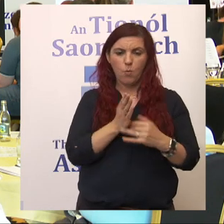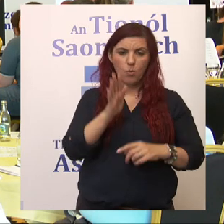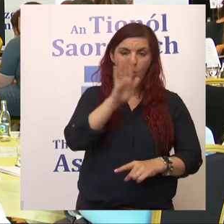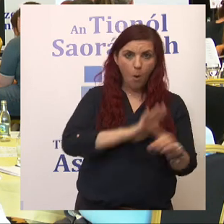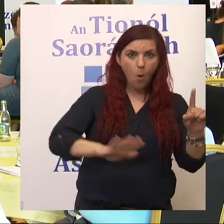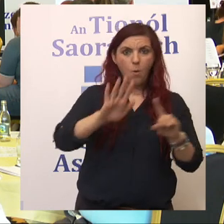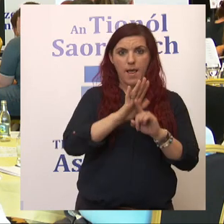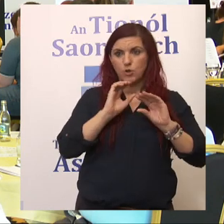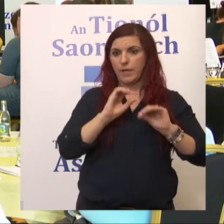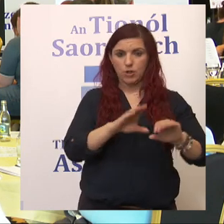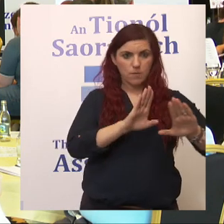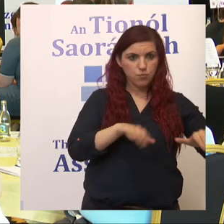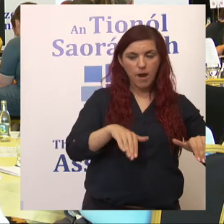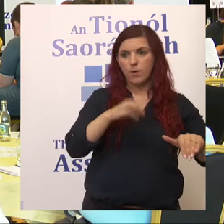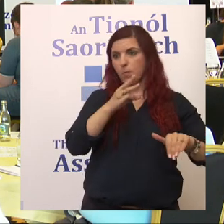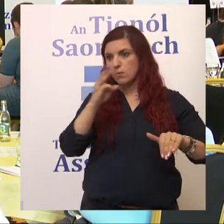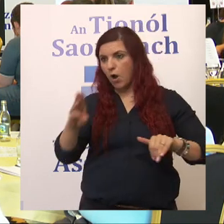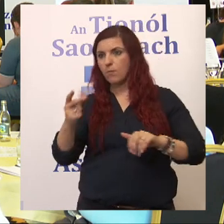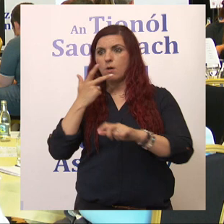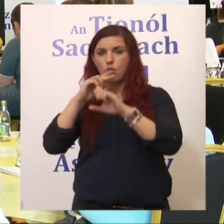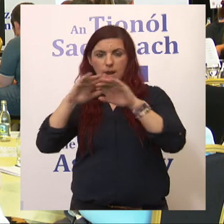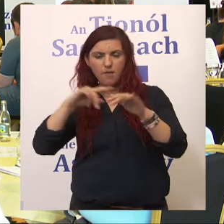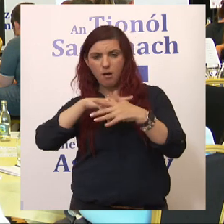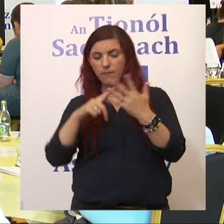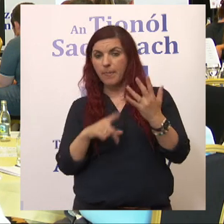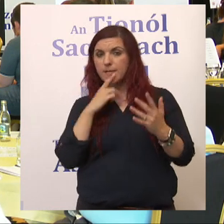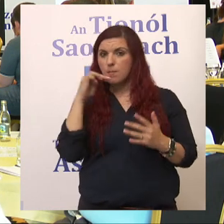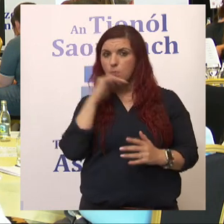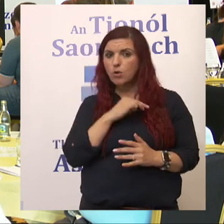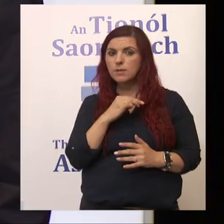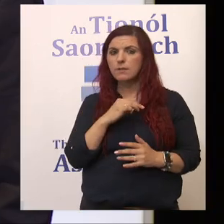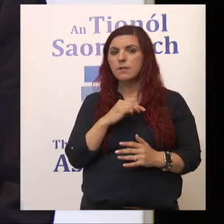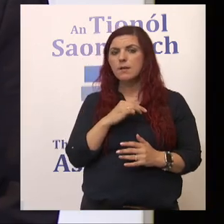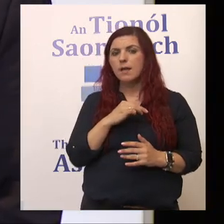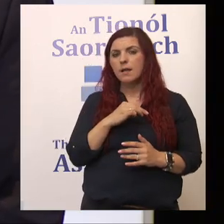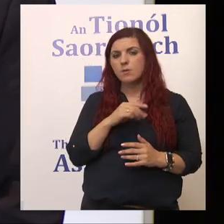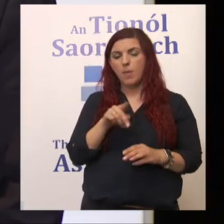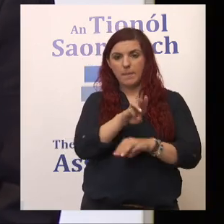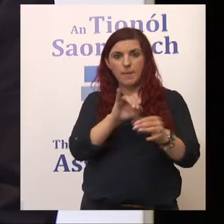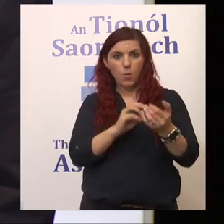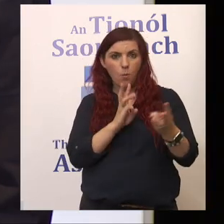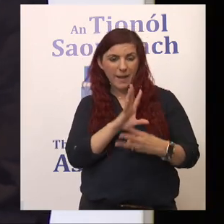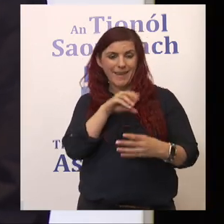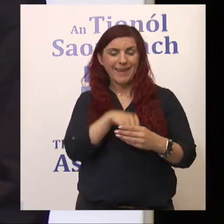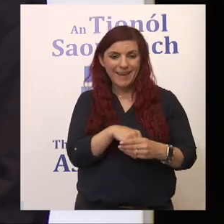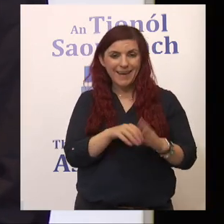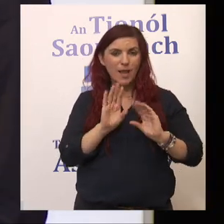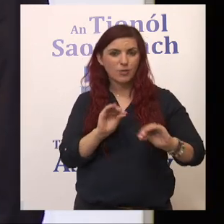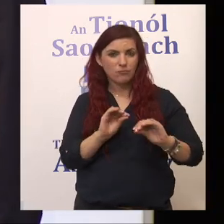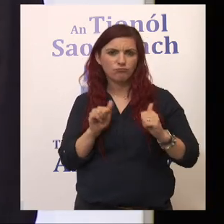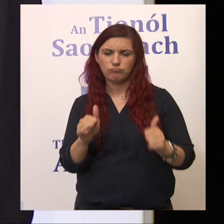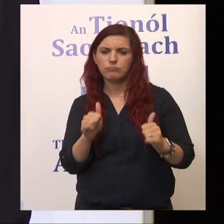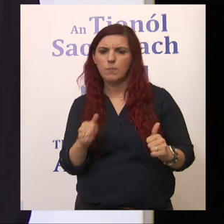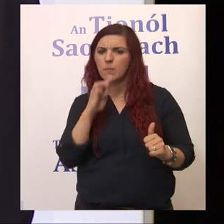of education. And that's very important too and it's not necessarily usual either. So the people working within education are very good, which means